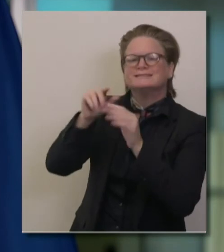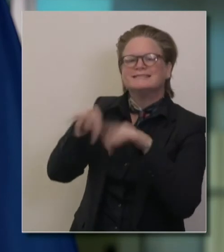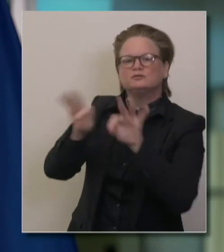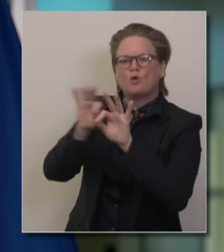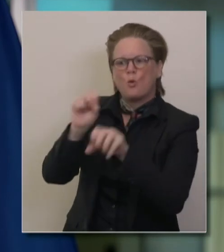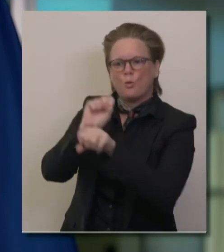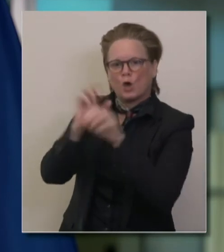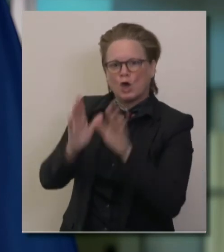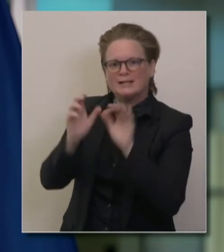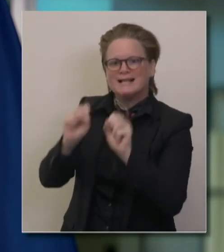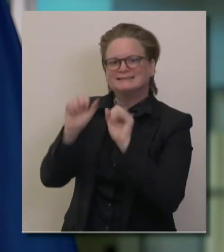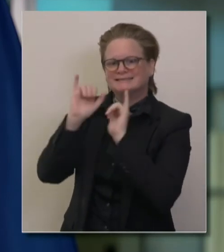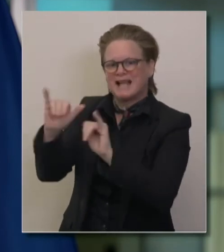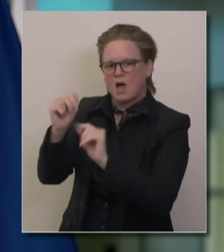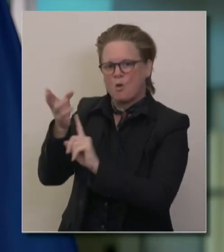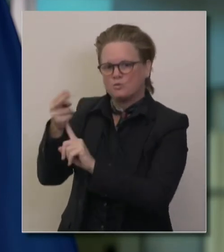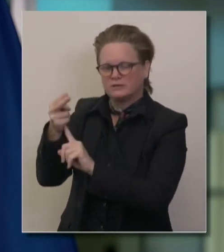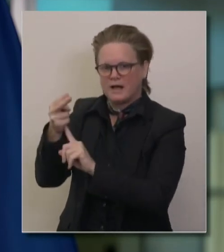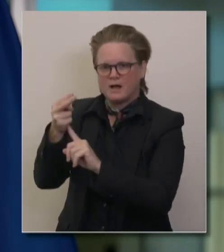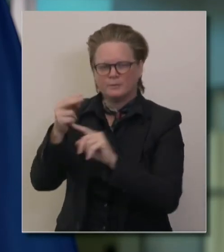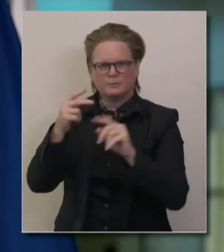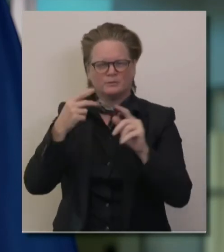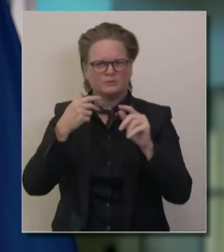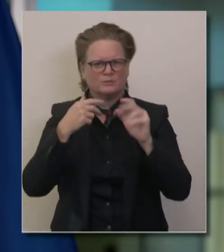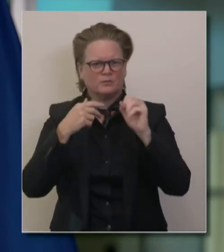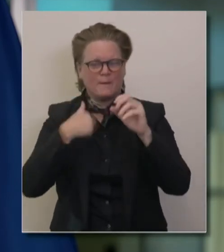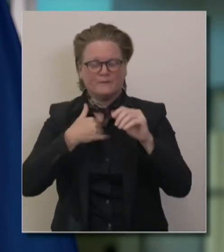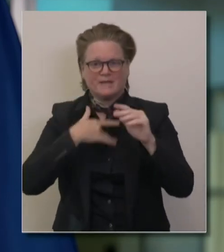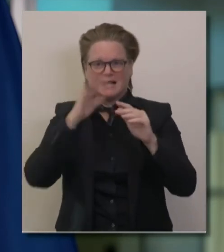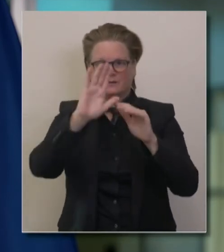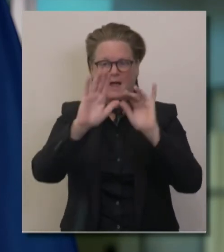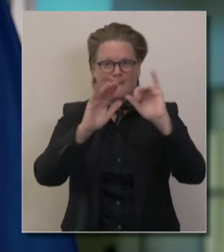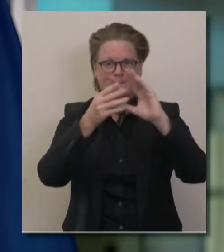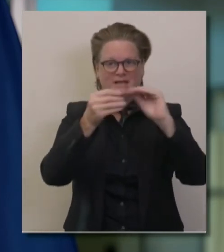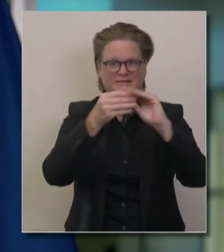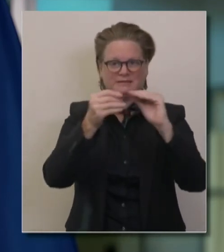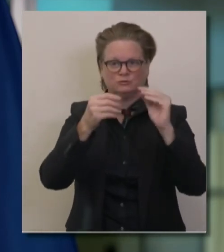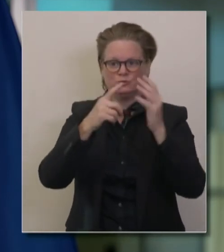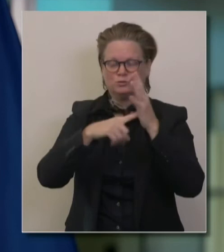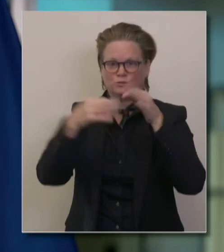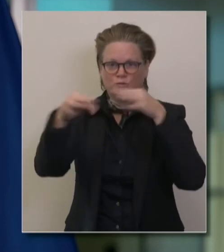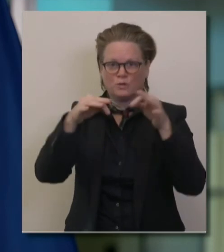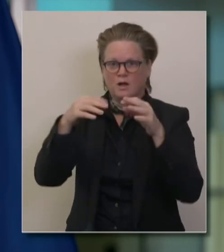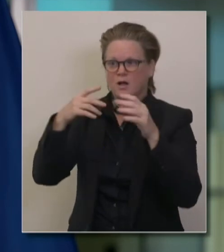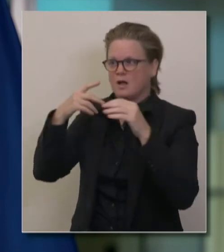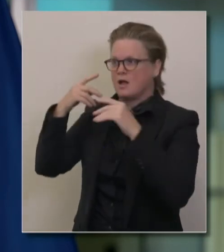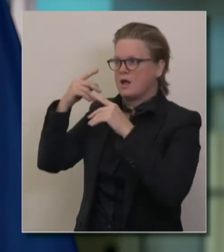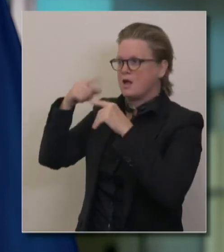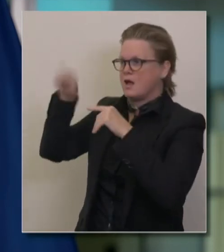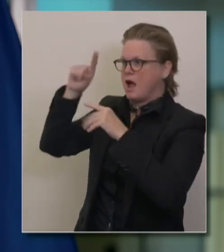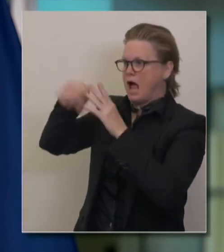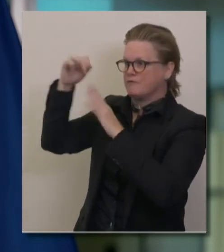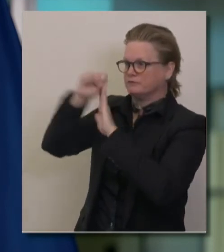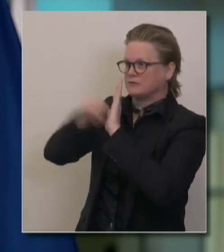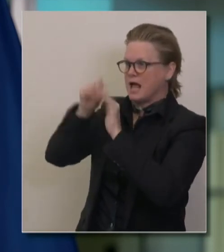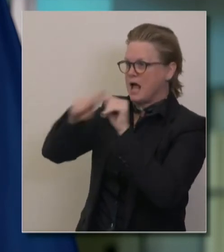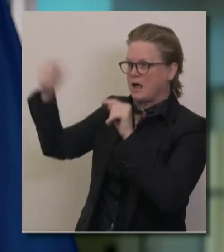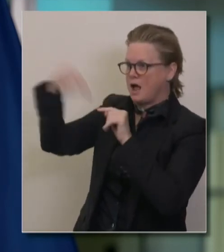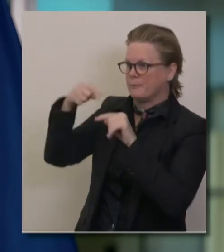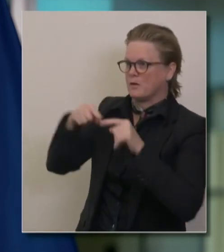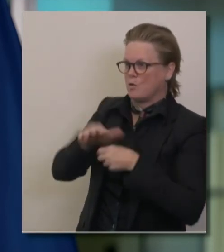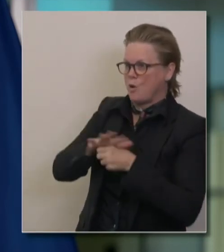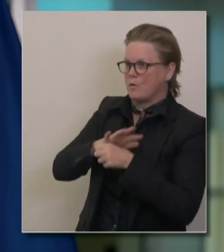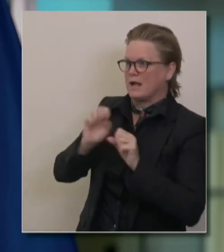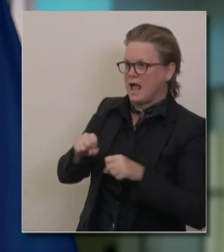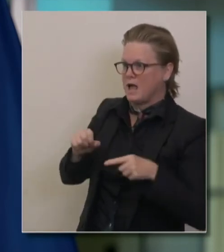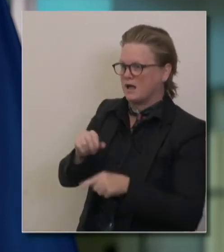means because there's this contradictory information. I'm really hoping you can set the record straight. Can't nobody, no leisure guests can